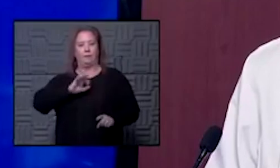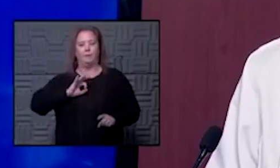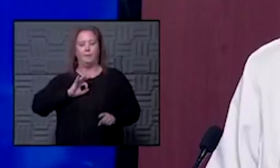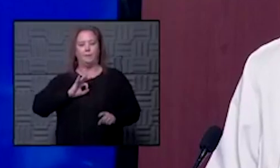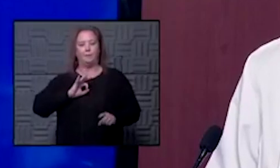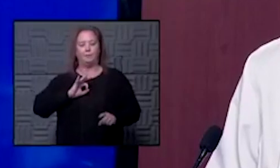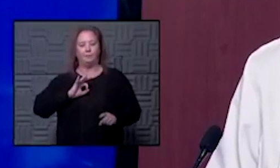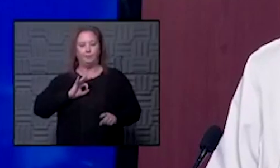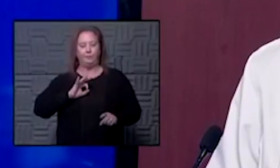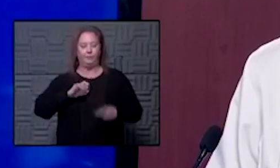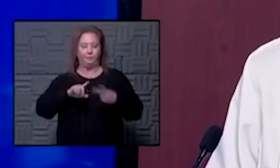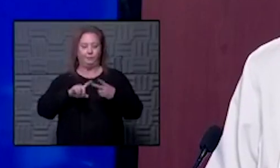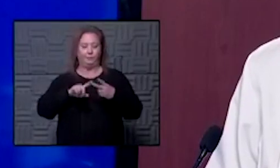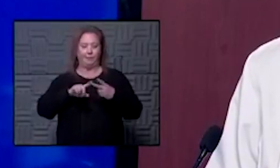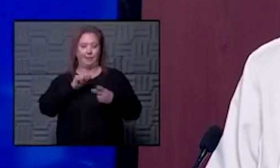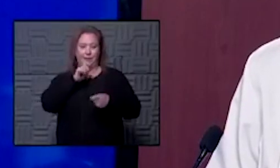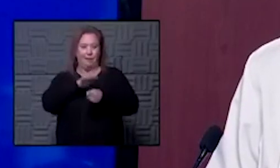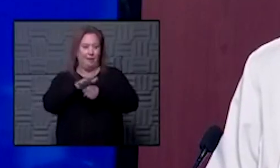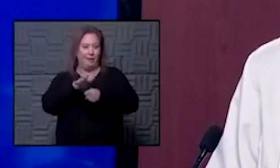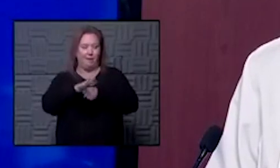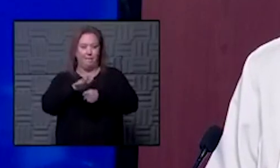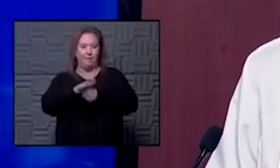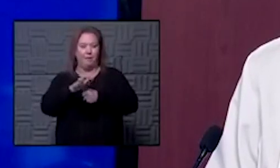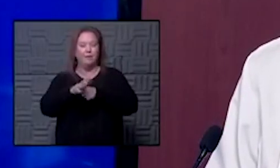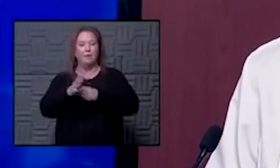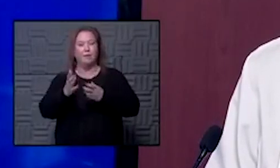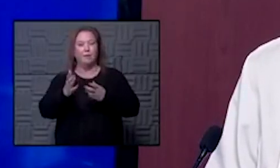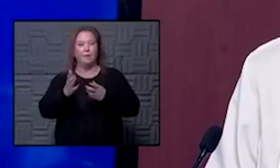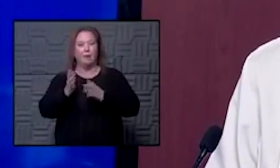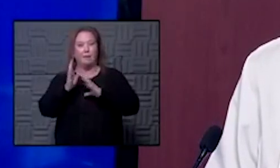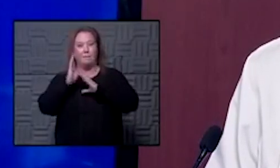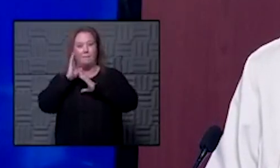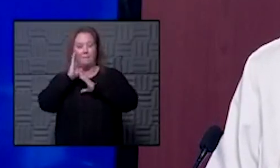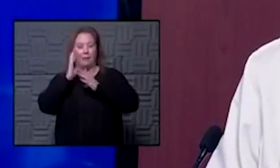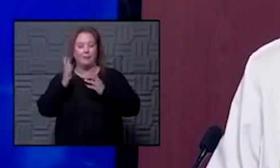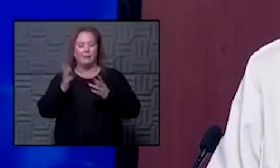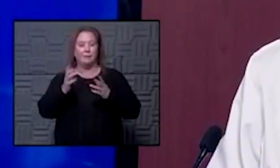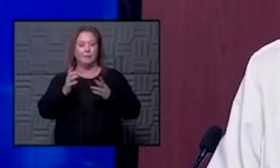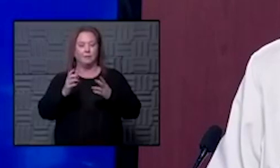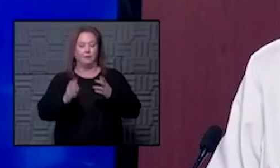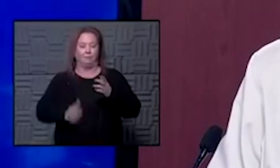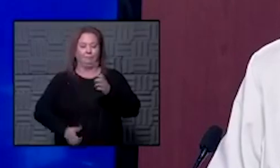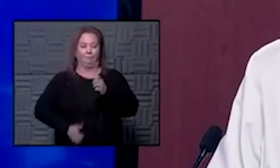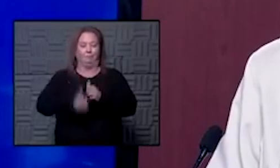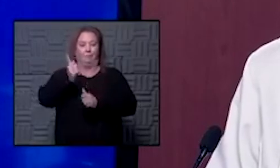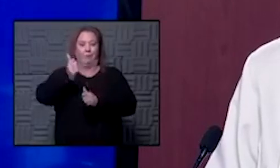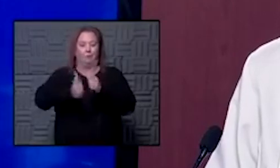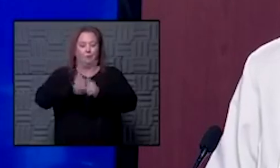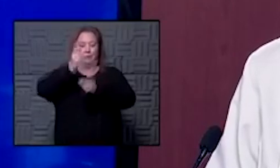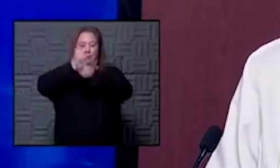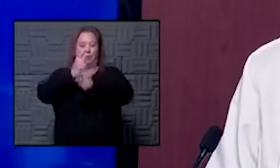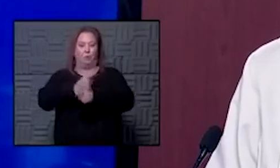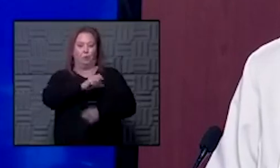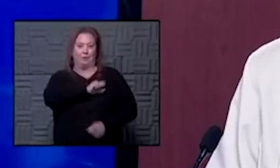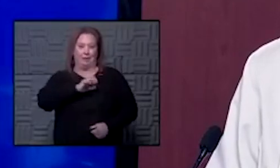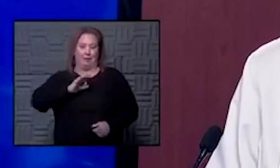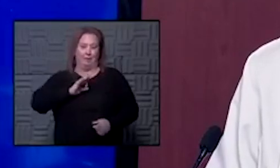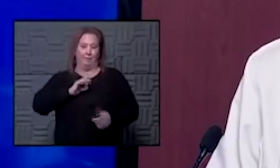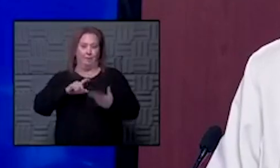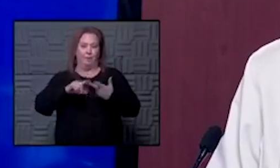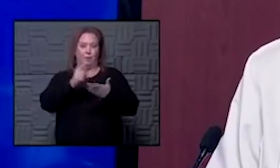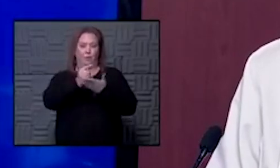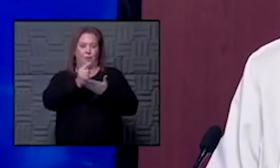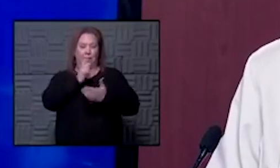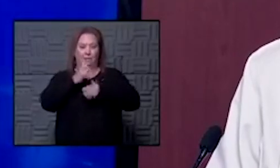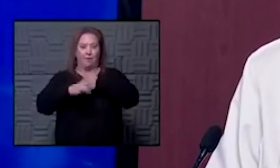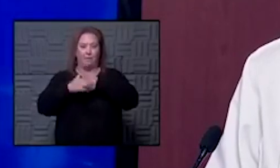by the lack of availability of the best or most appropriate staff or treatments